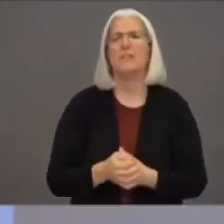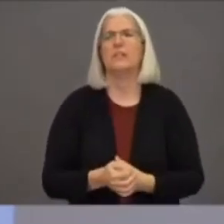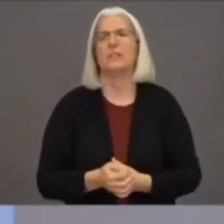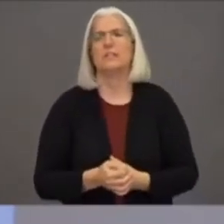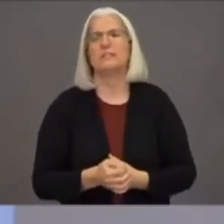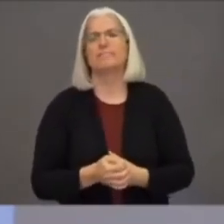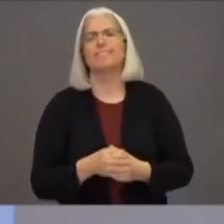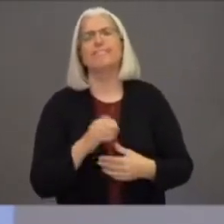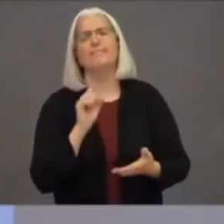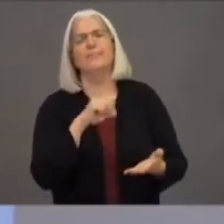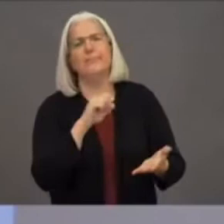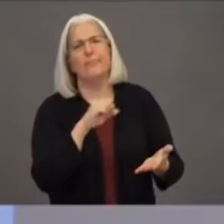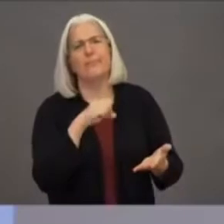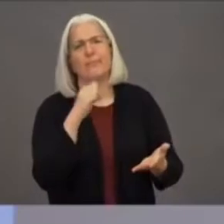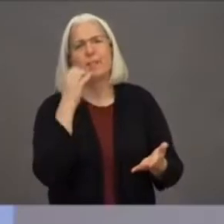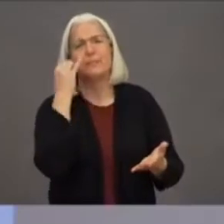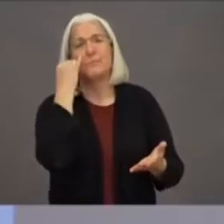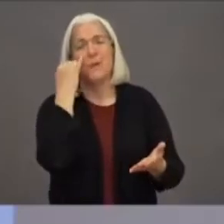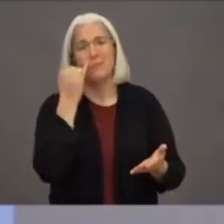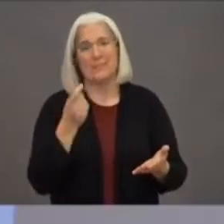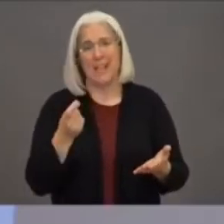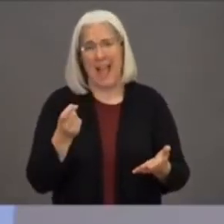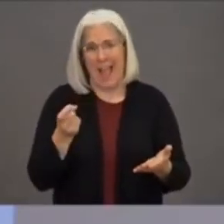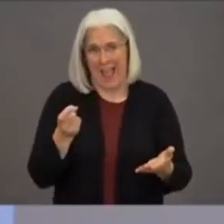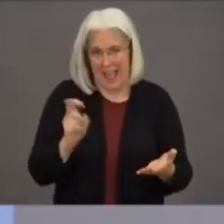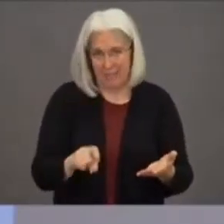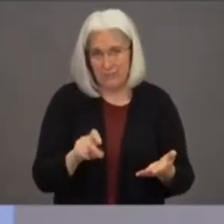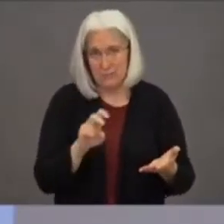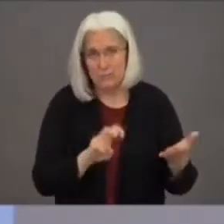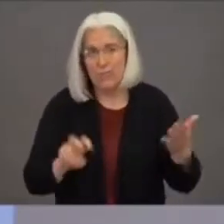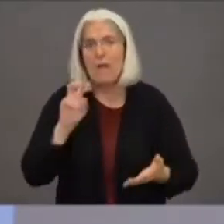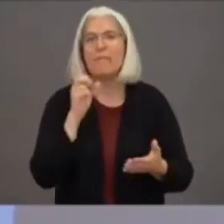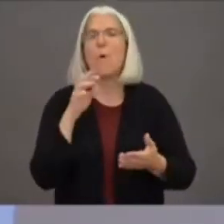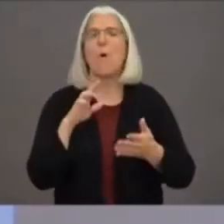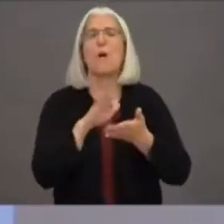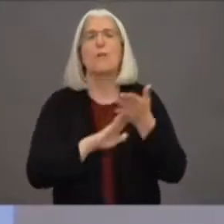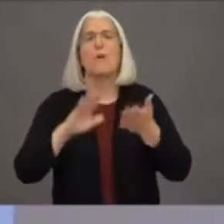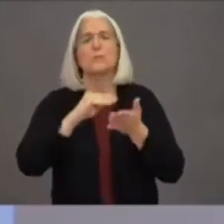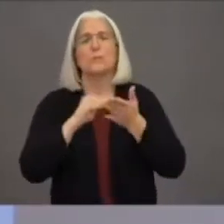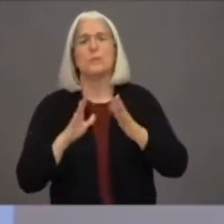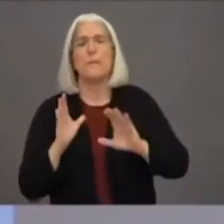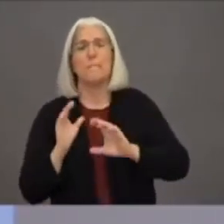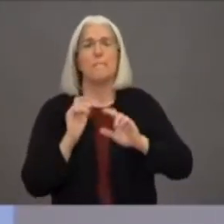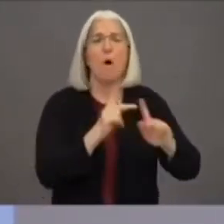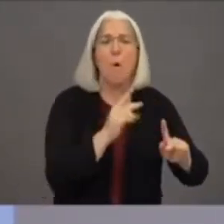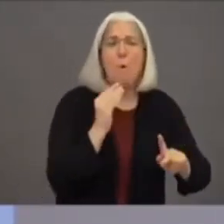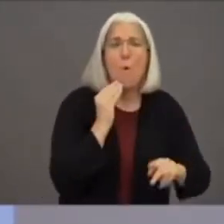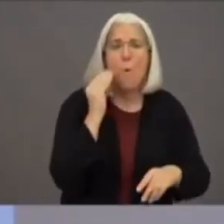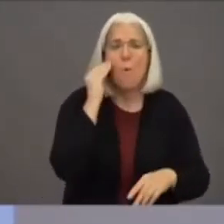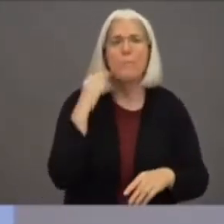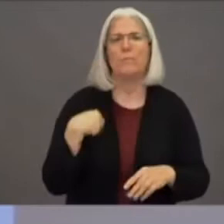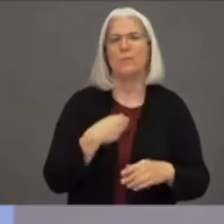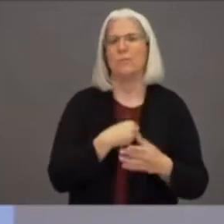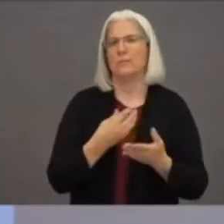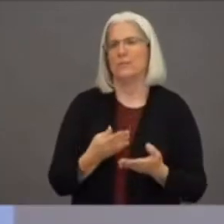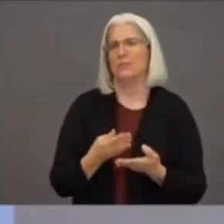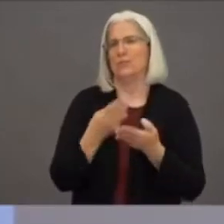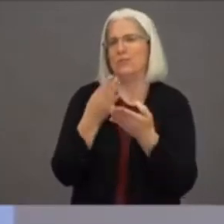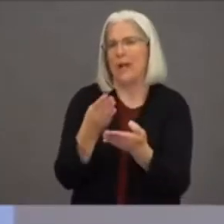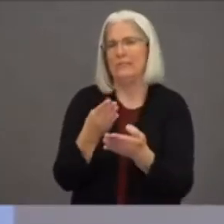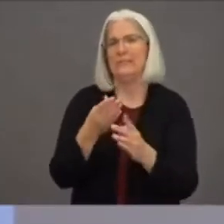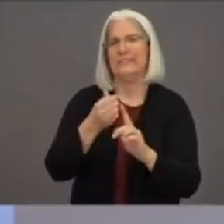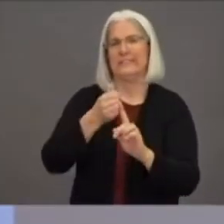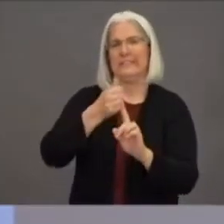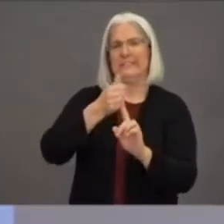and get tested around day seven. Make sure that you get a flu shot. And please, please, please continue to